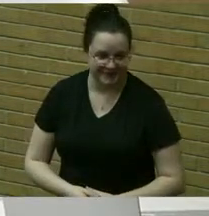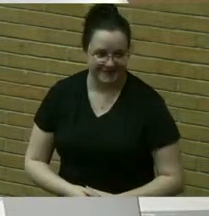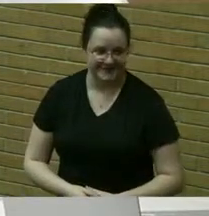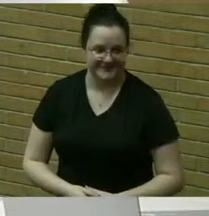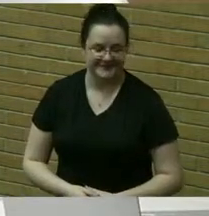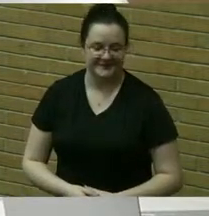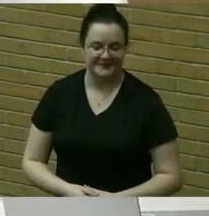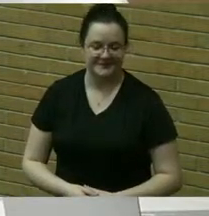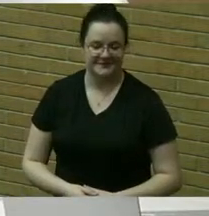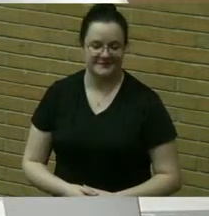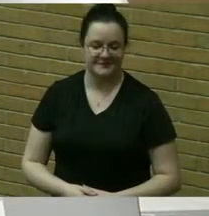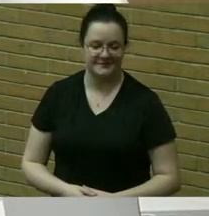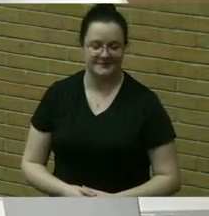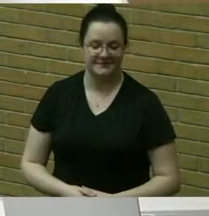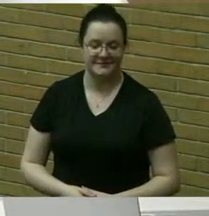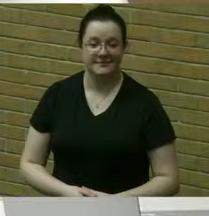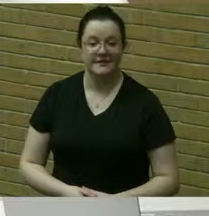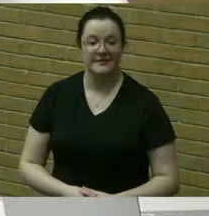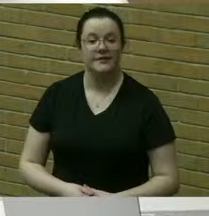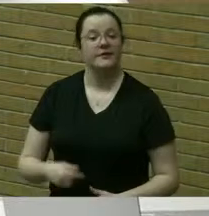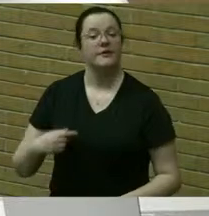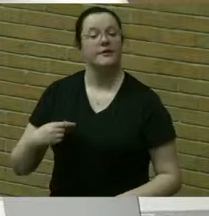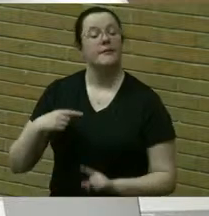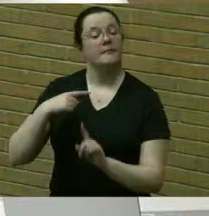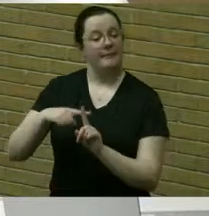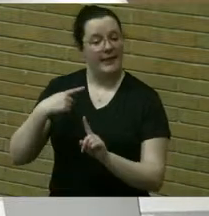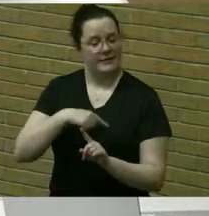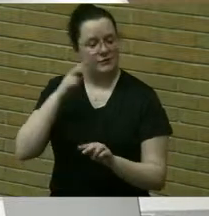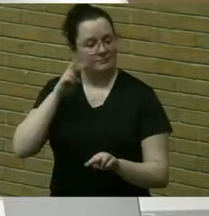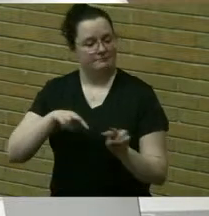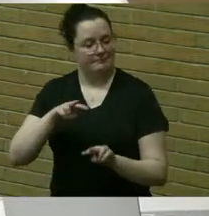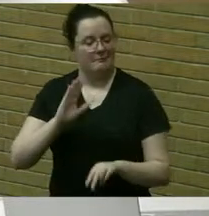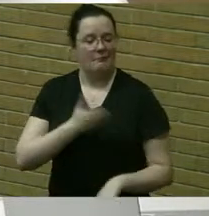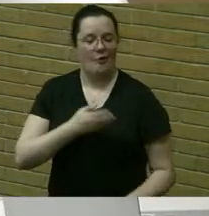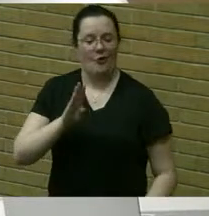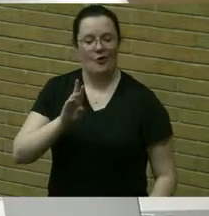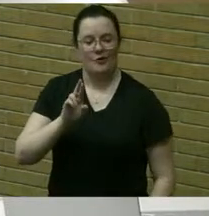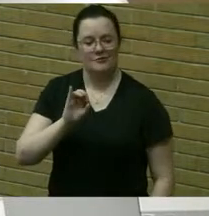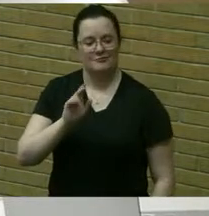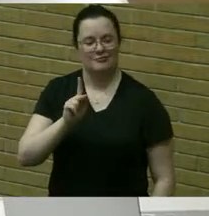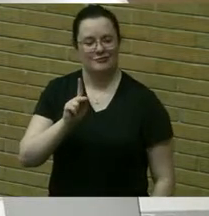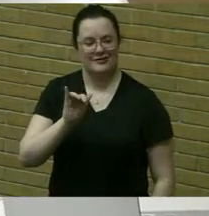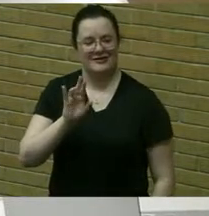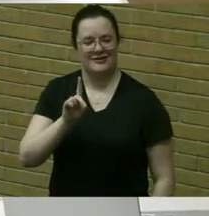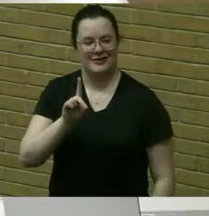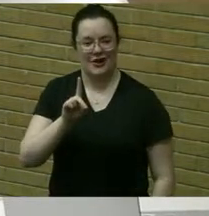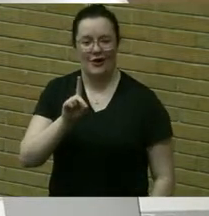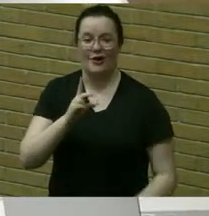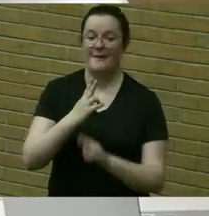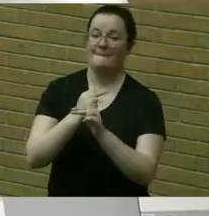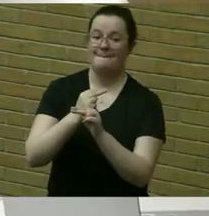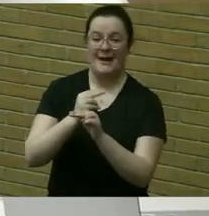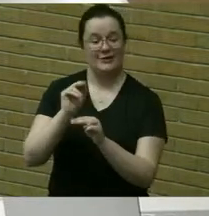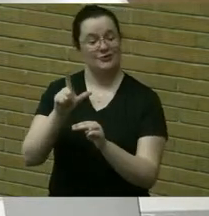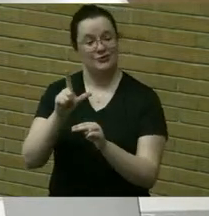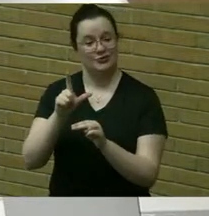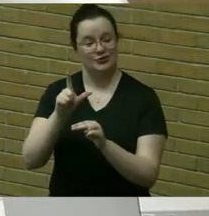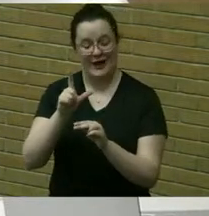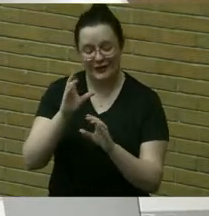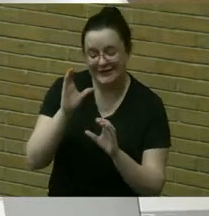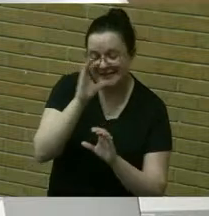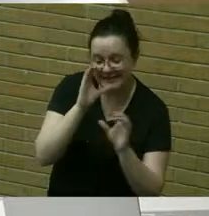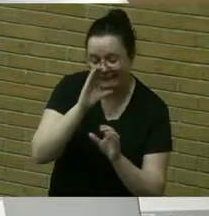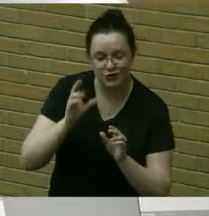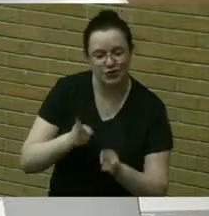and we also had a preview of our brickyard bunny trail eclipse scavenger hunt that opened last friday march